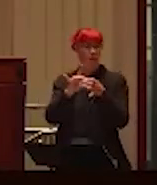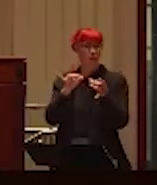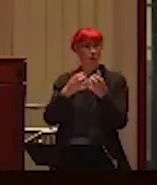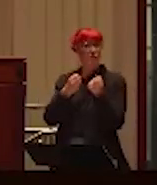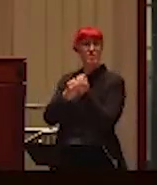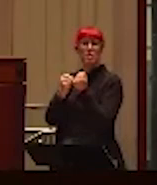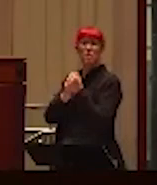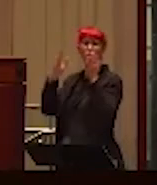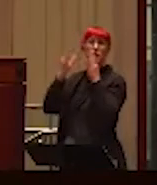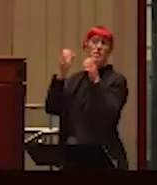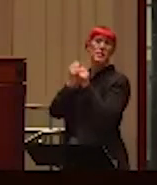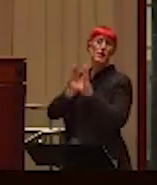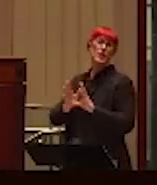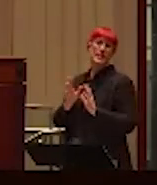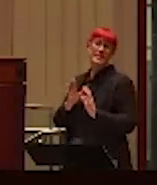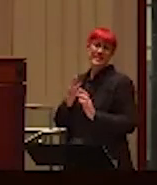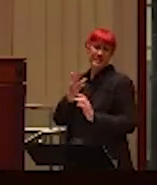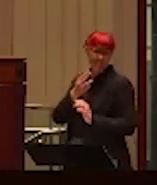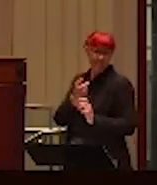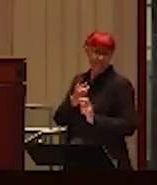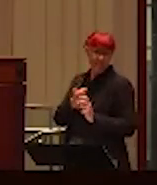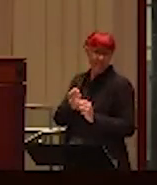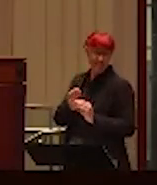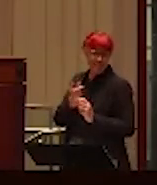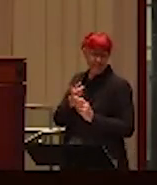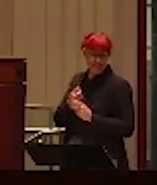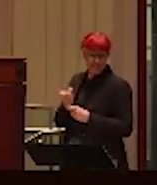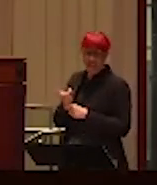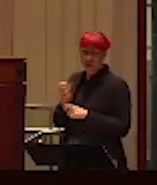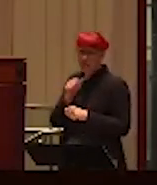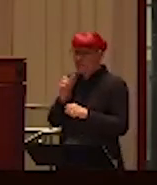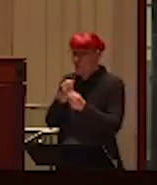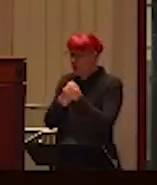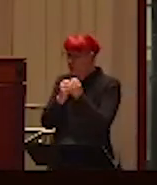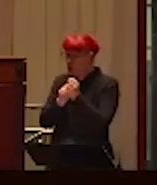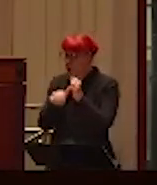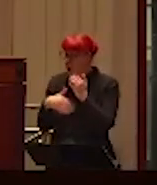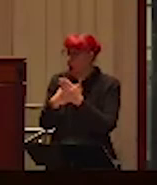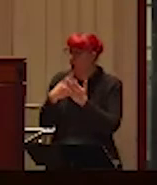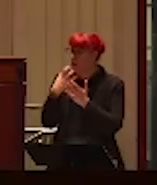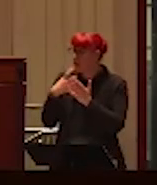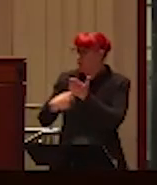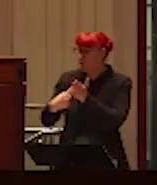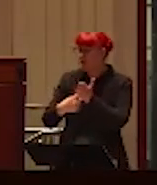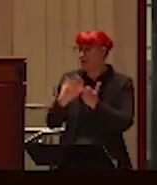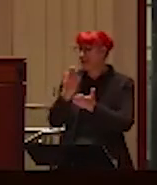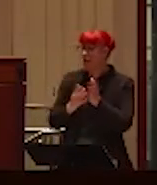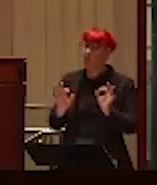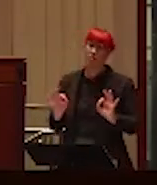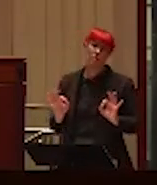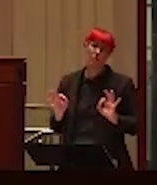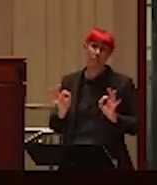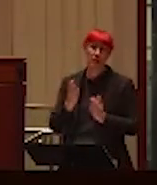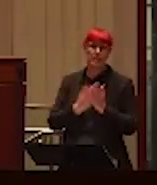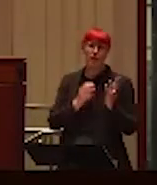troublemakers. And they also told me, though, that they didn't support all controversy because some of it is trivial and some of it is